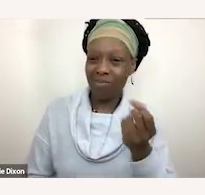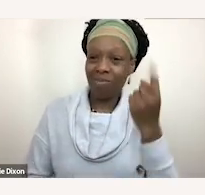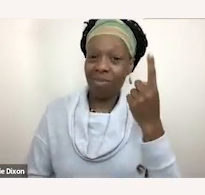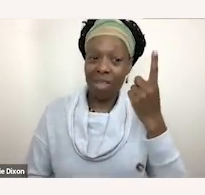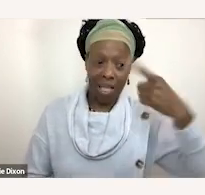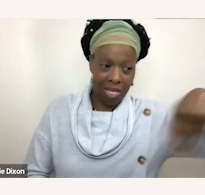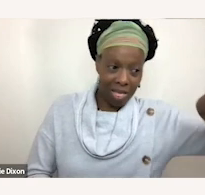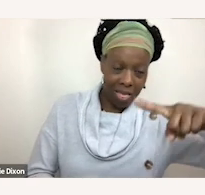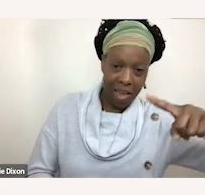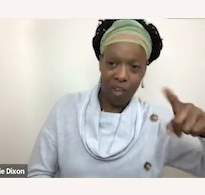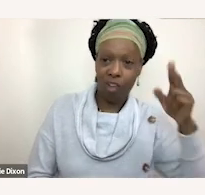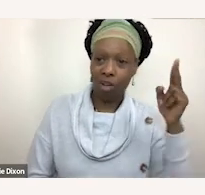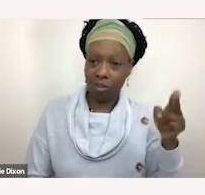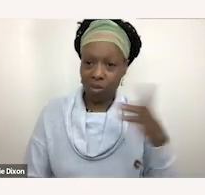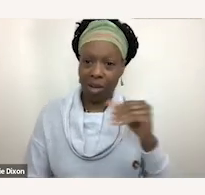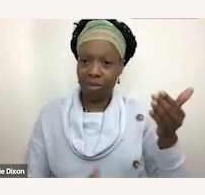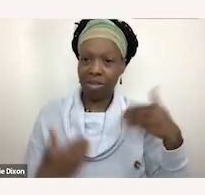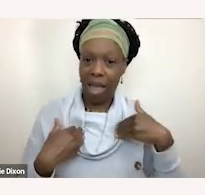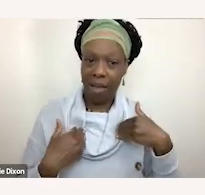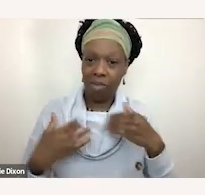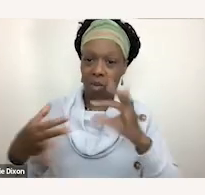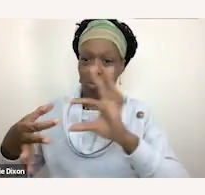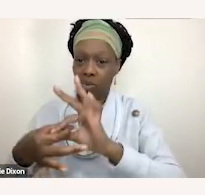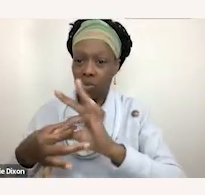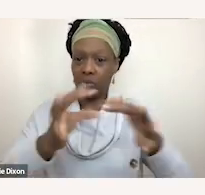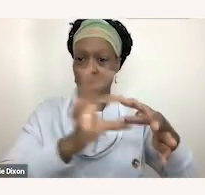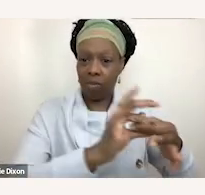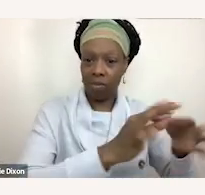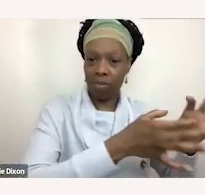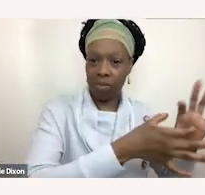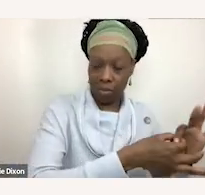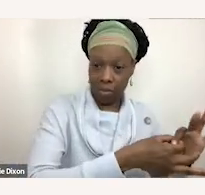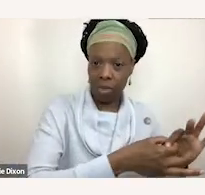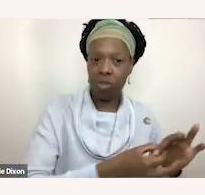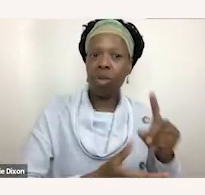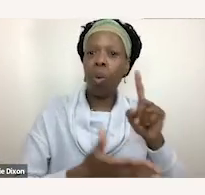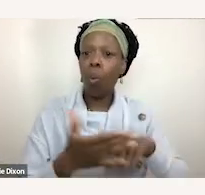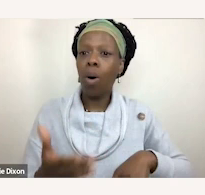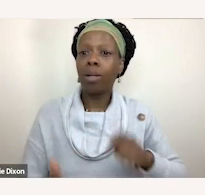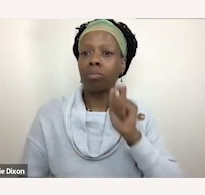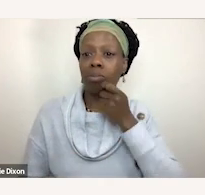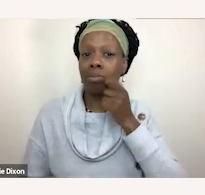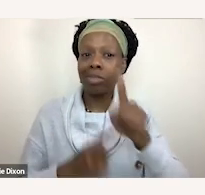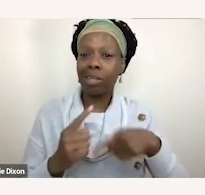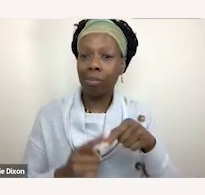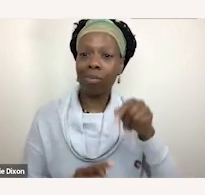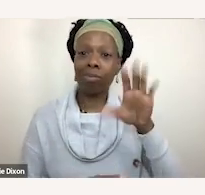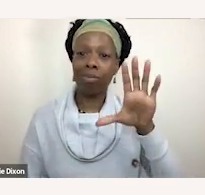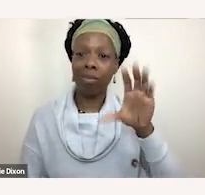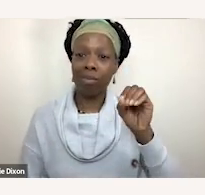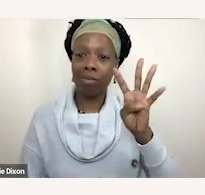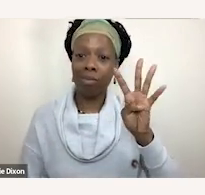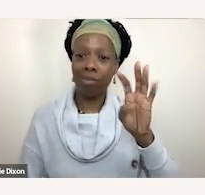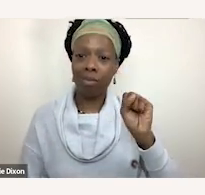connections and what's cool about the 504 sit-in specifically is that it ended up being a